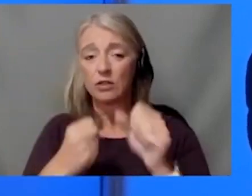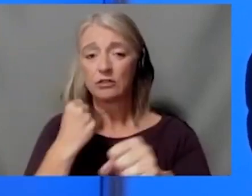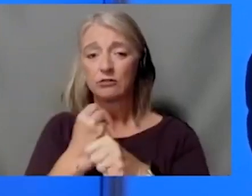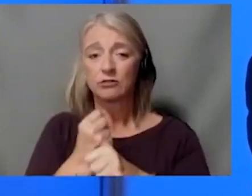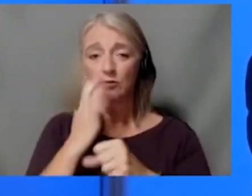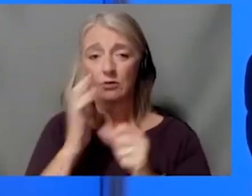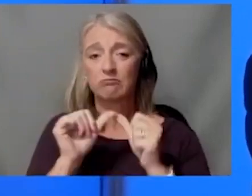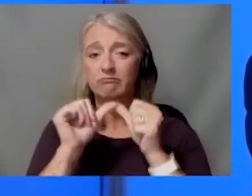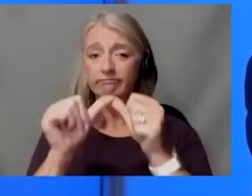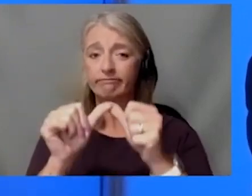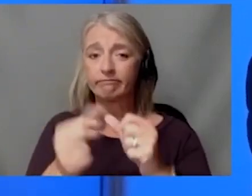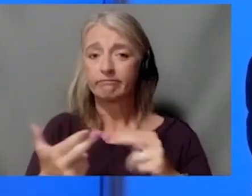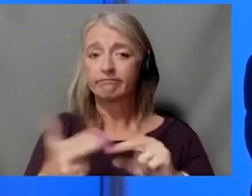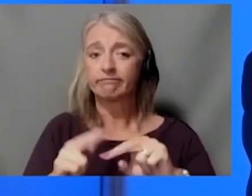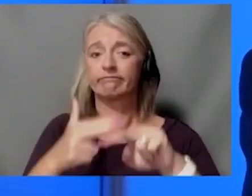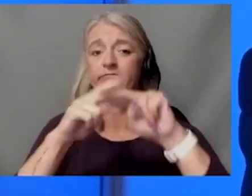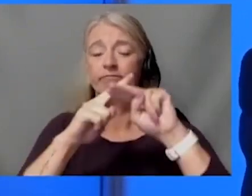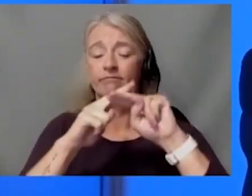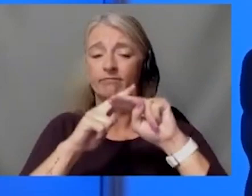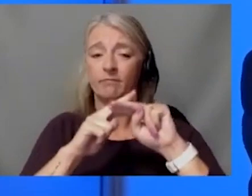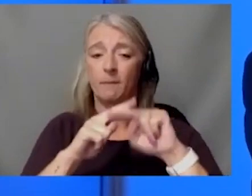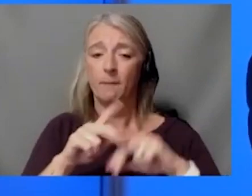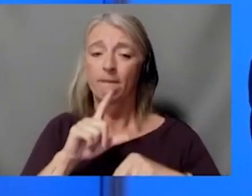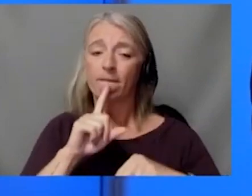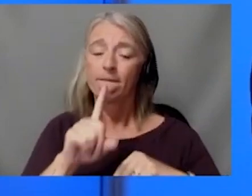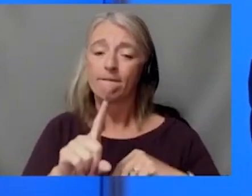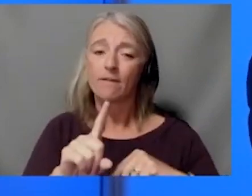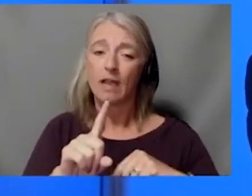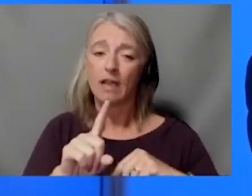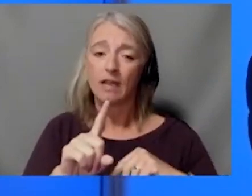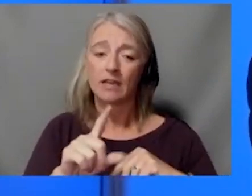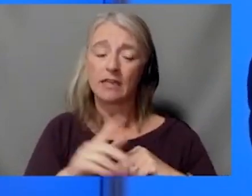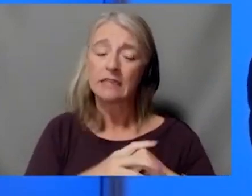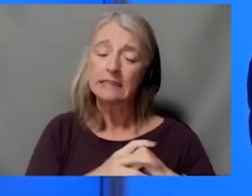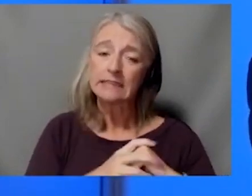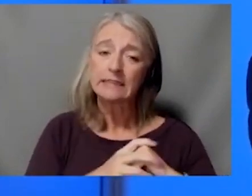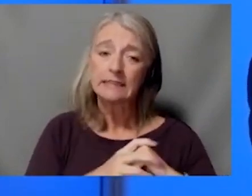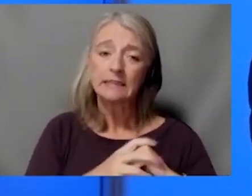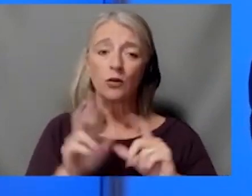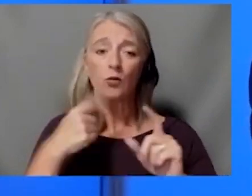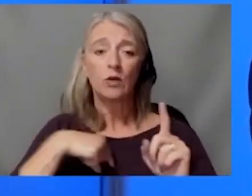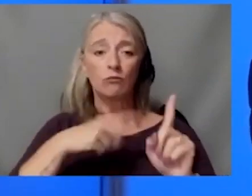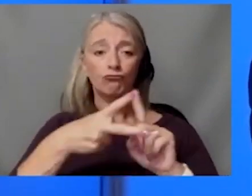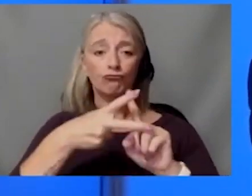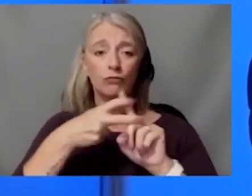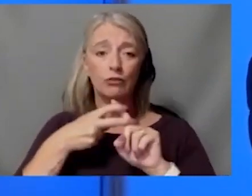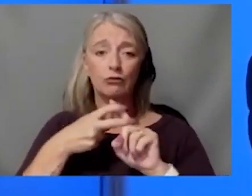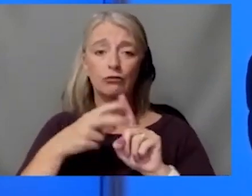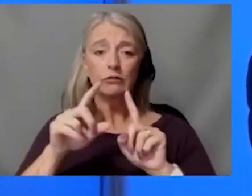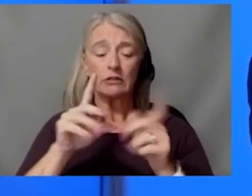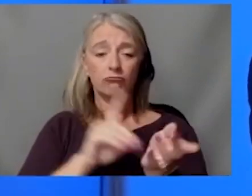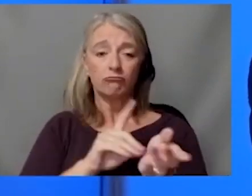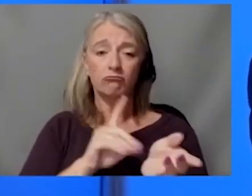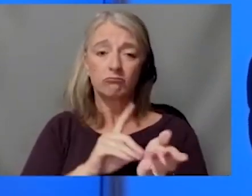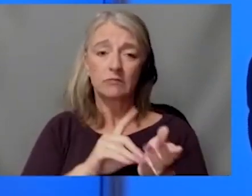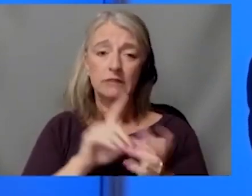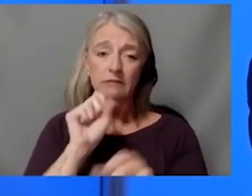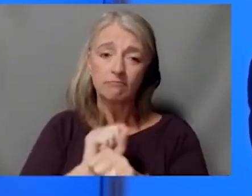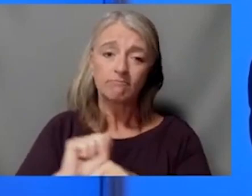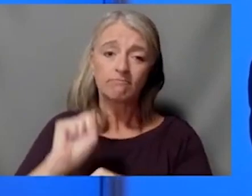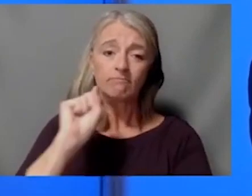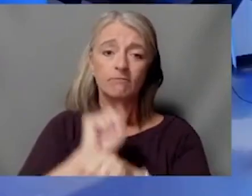significant. And I do apply a lot of that to recruiting physicians that really want to work at an NCI comprehensive cancer center.